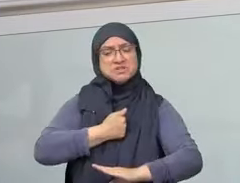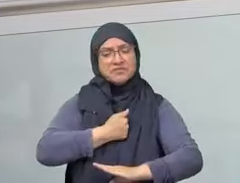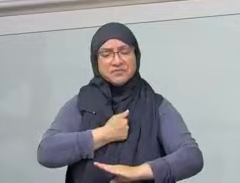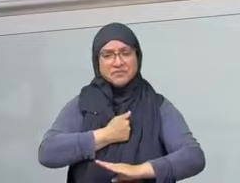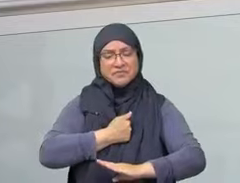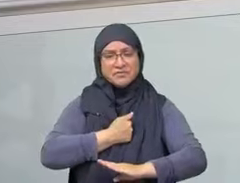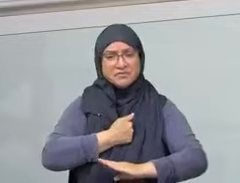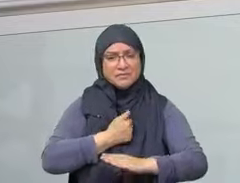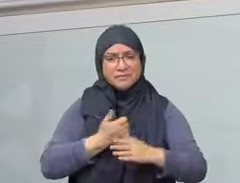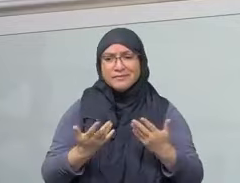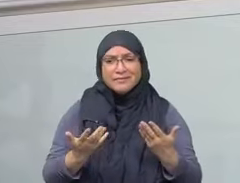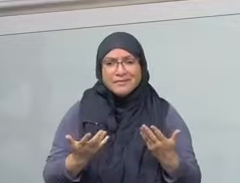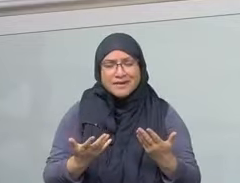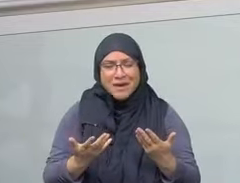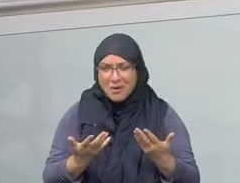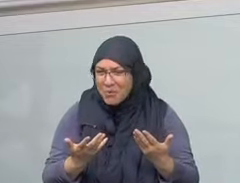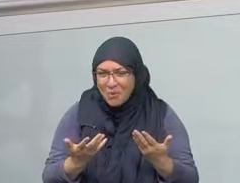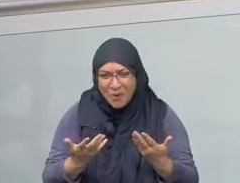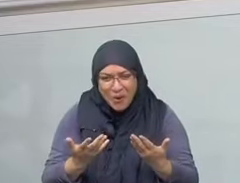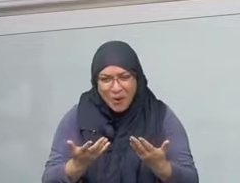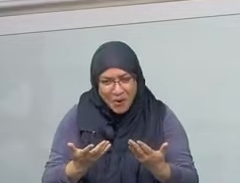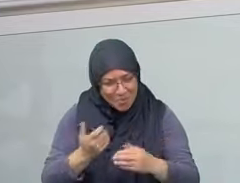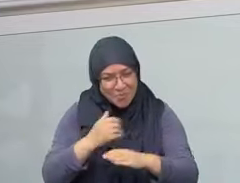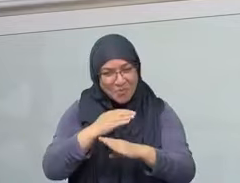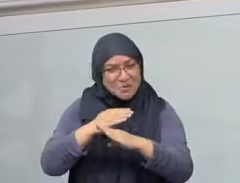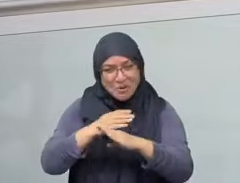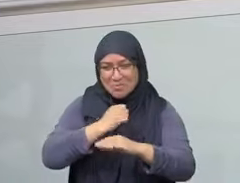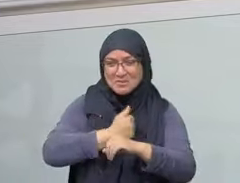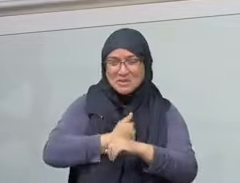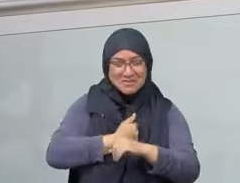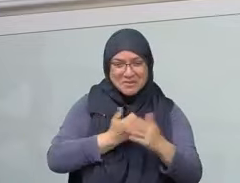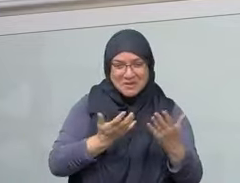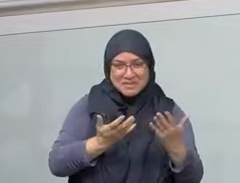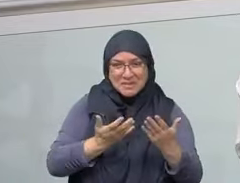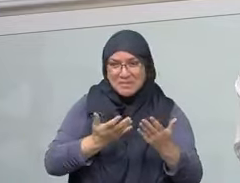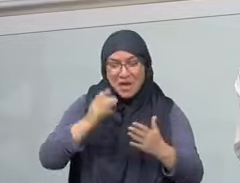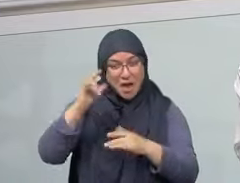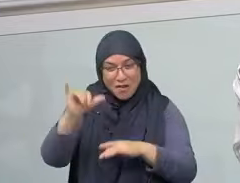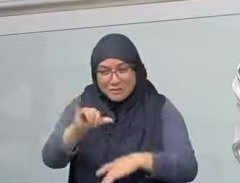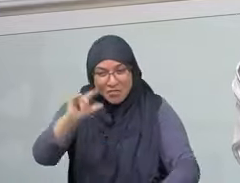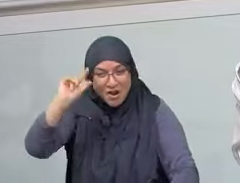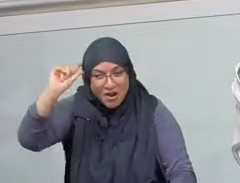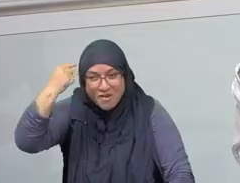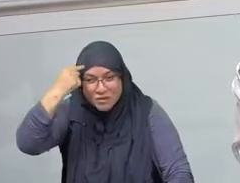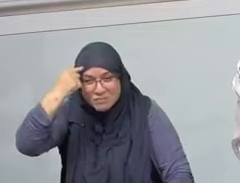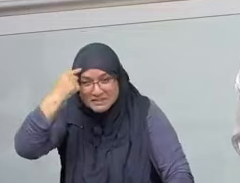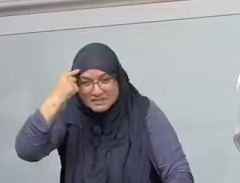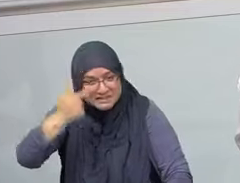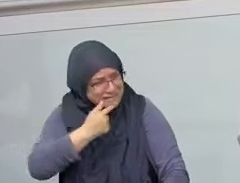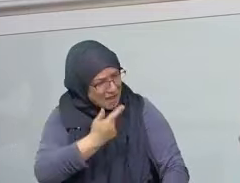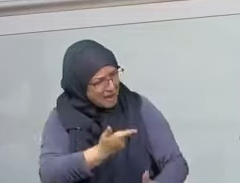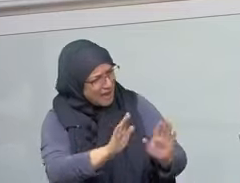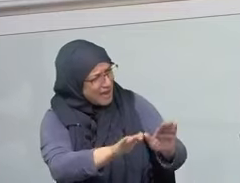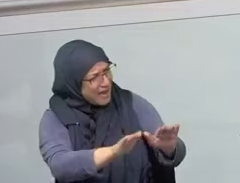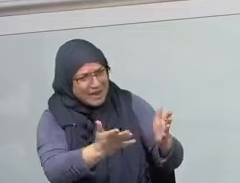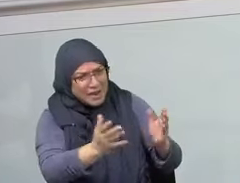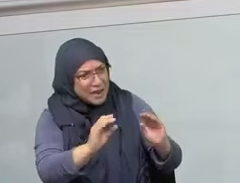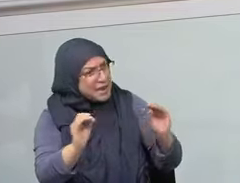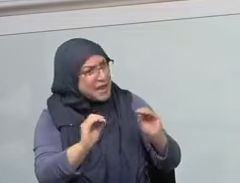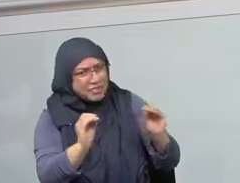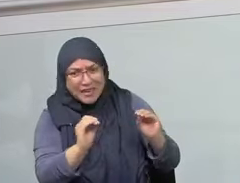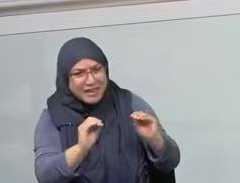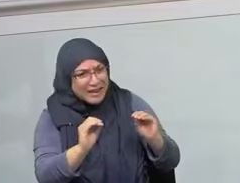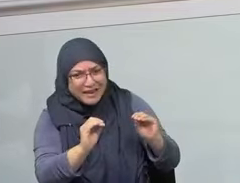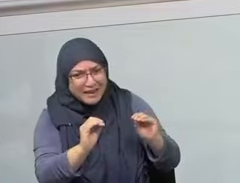that are openly complicit in the occupation and terrorism of their brothers and sisters in Palestine. Palestine.